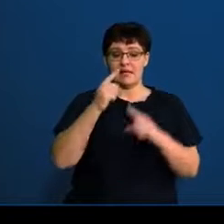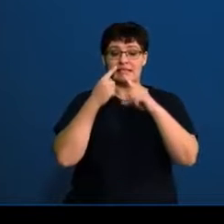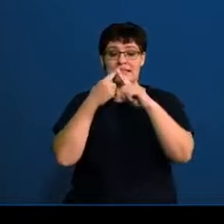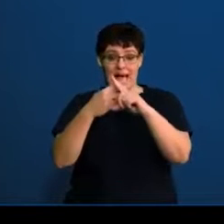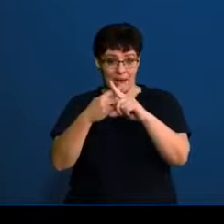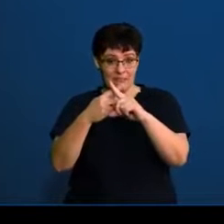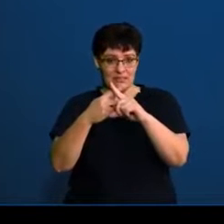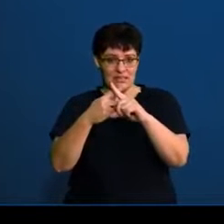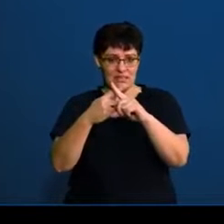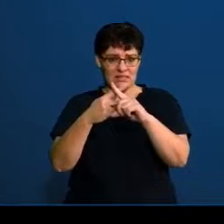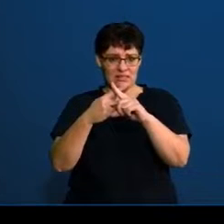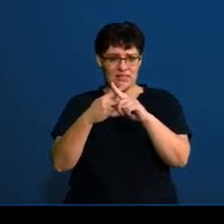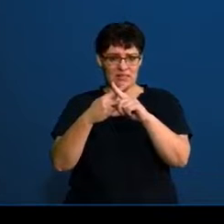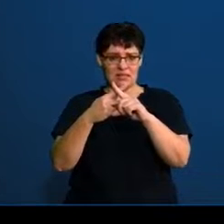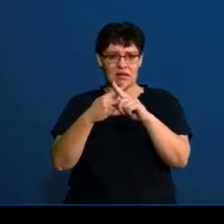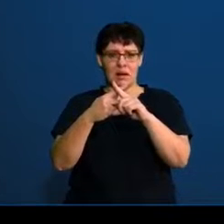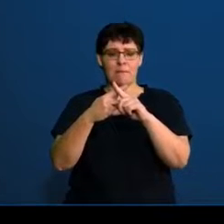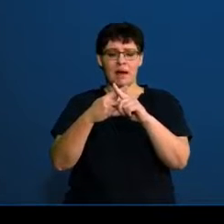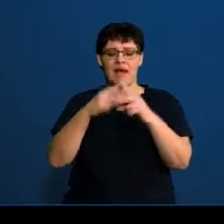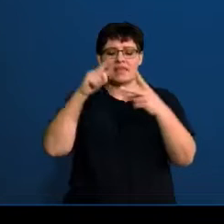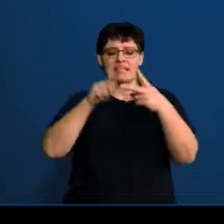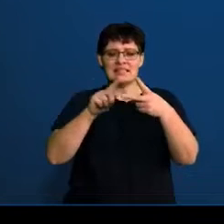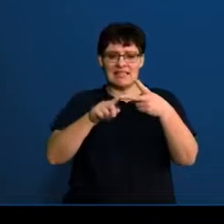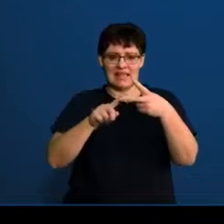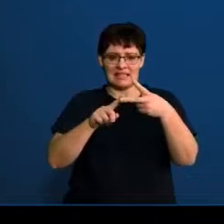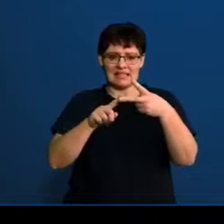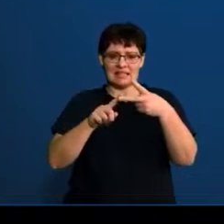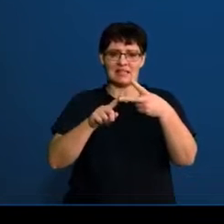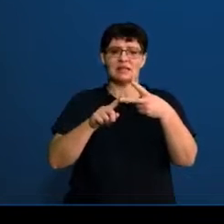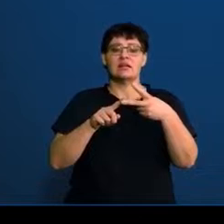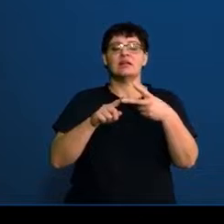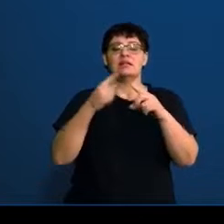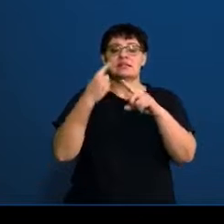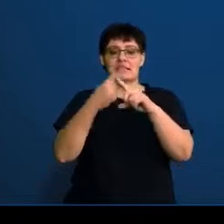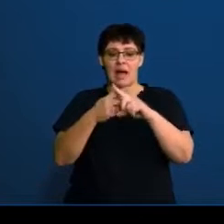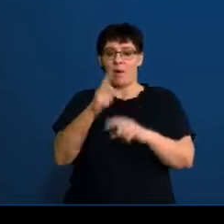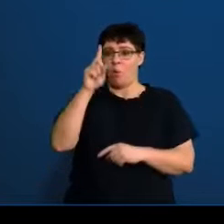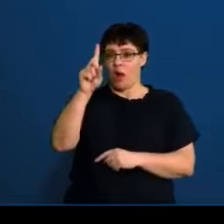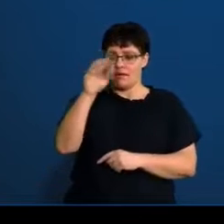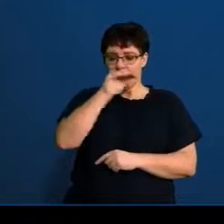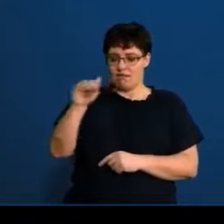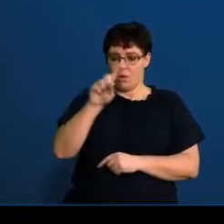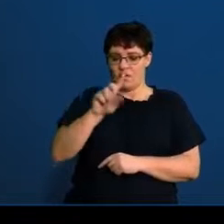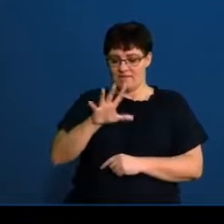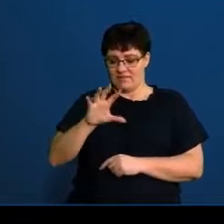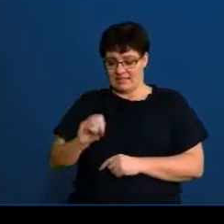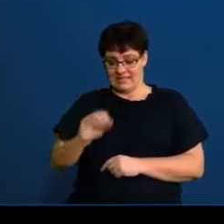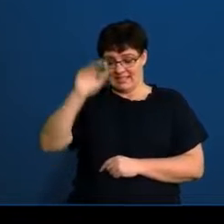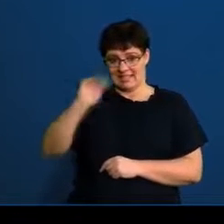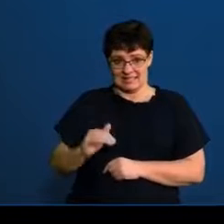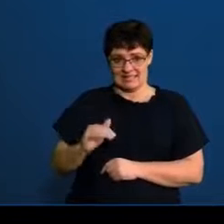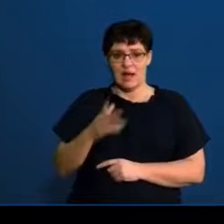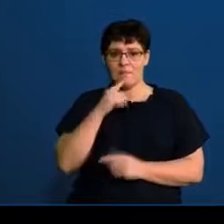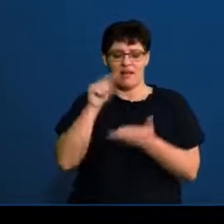it. And I always multiply it by the second number over the first. So 1 over 150. And I'm going to do that on my